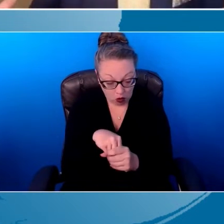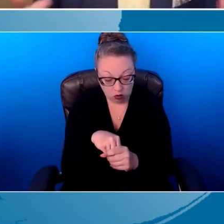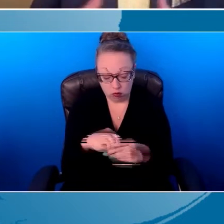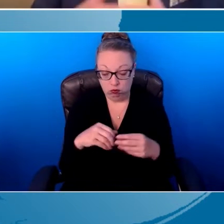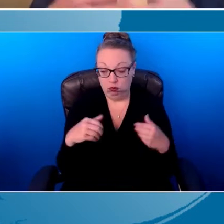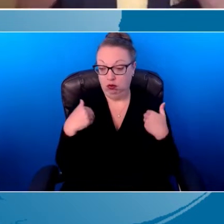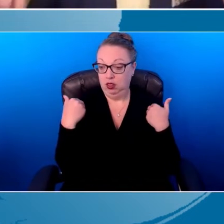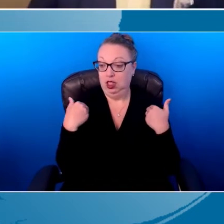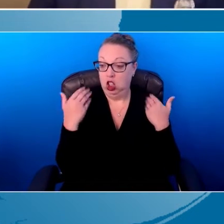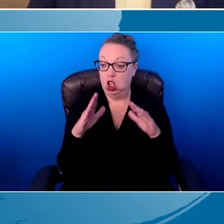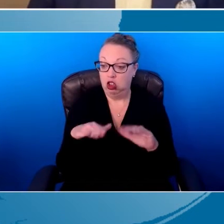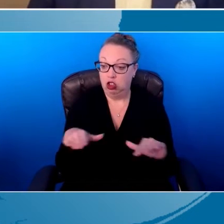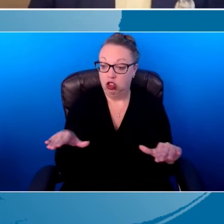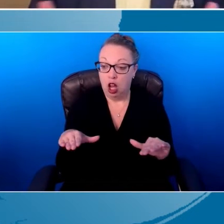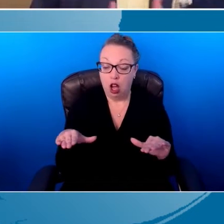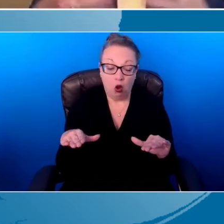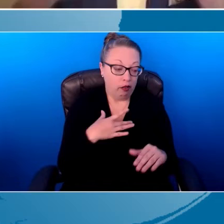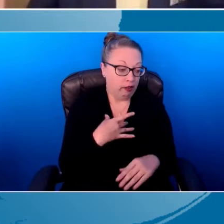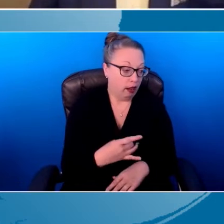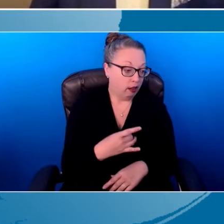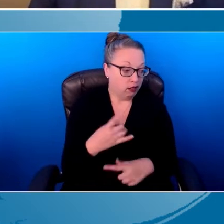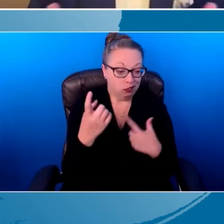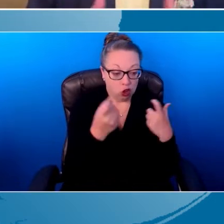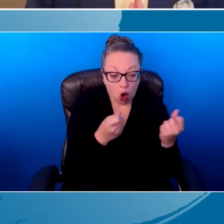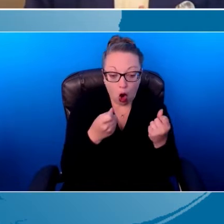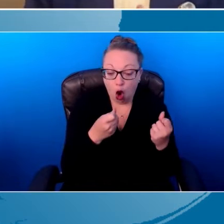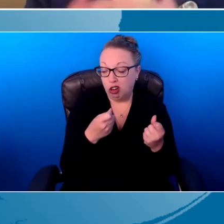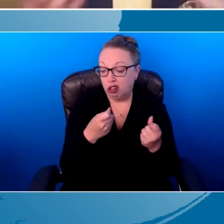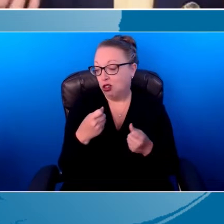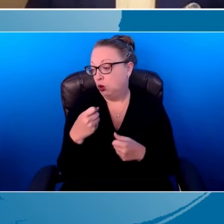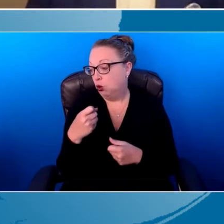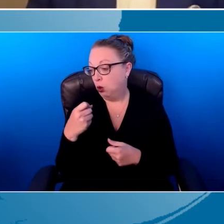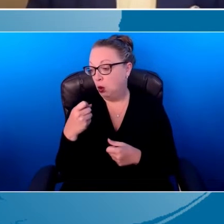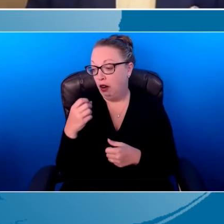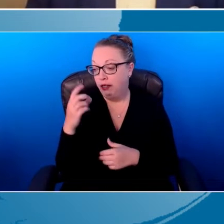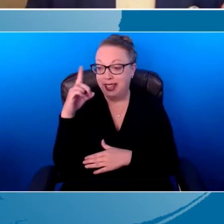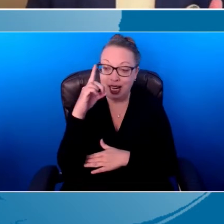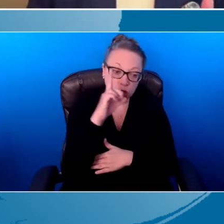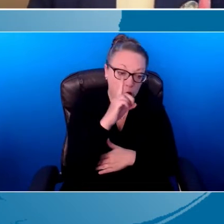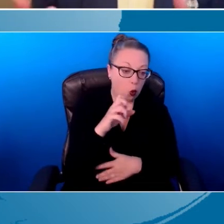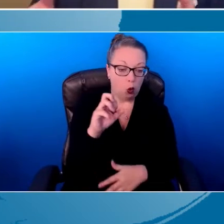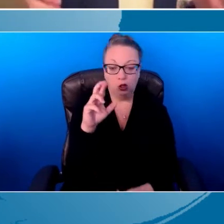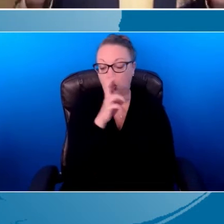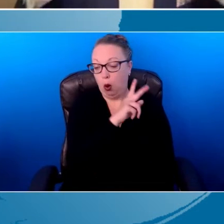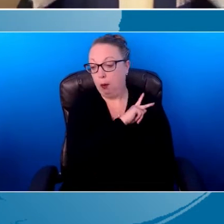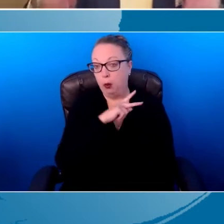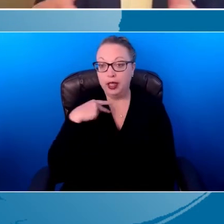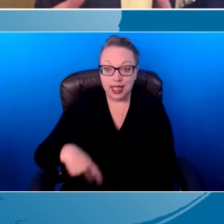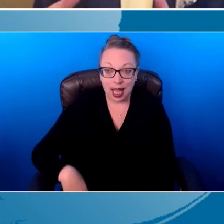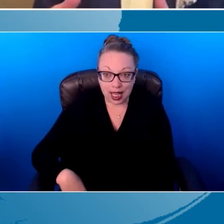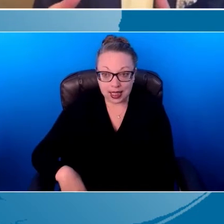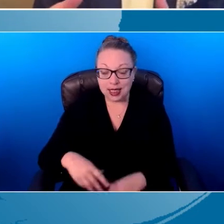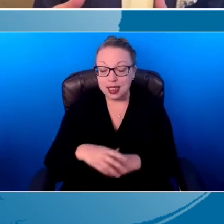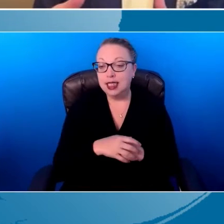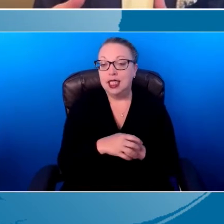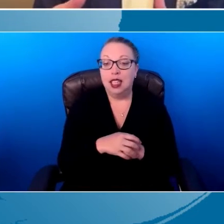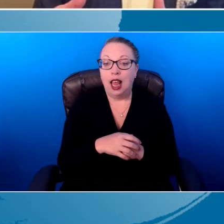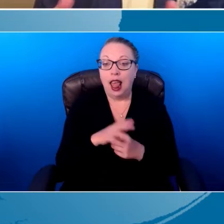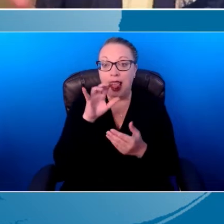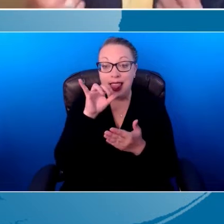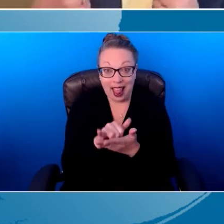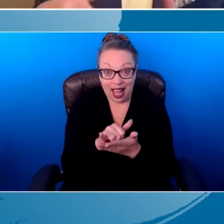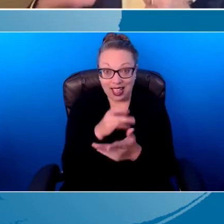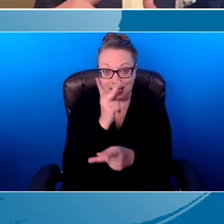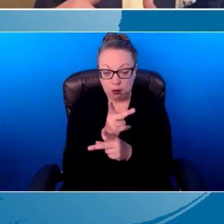and trucks or likes dinosaurs or likes anything, you know, princess related, then that's going to keep them